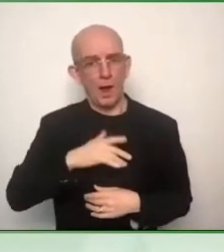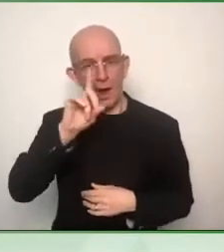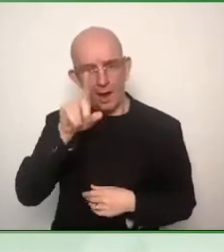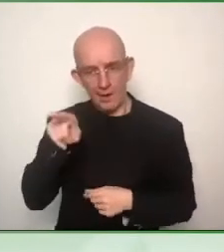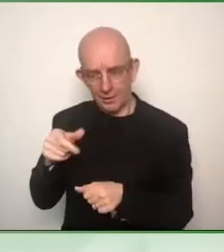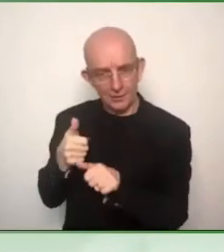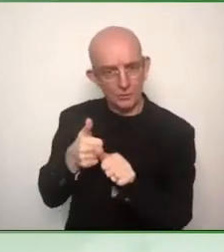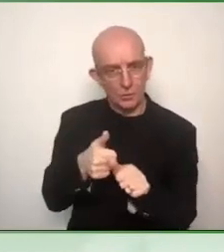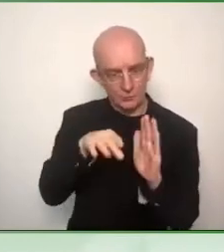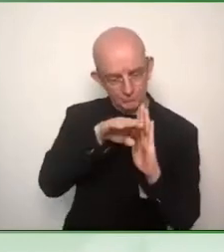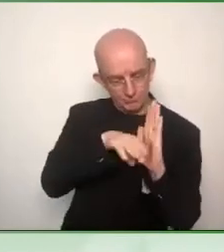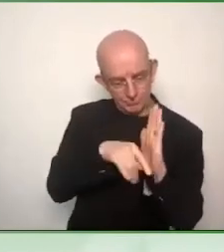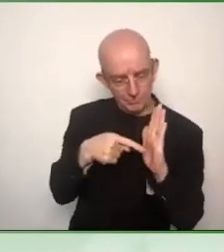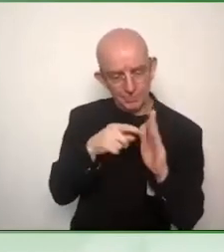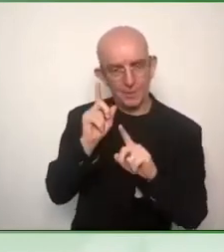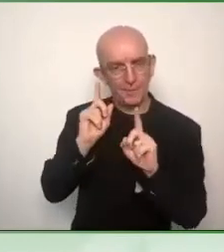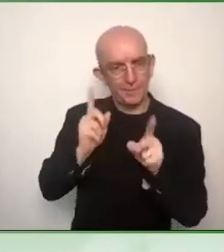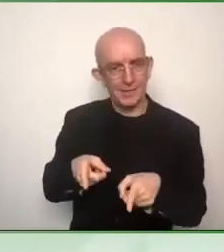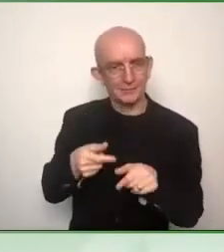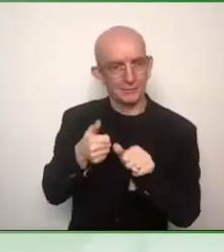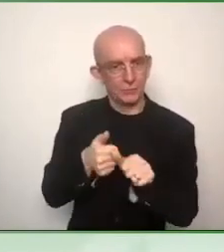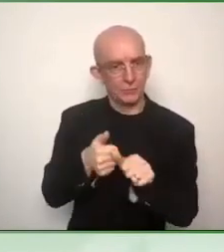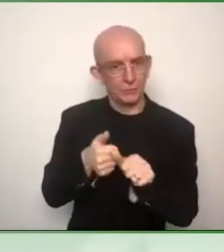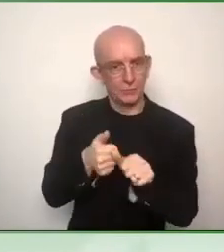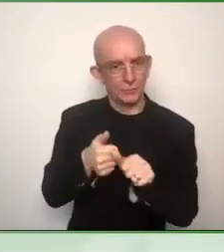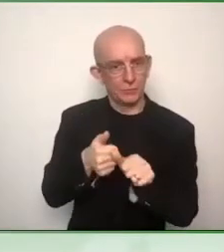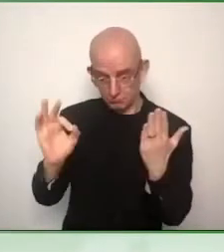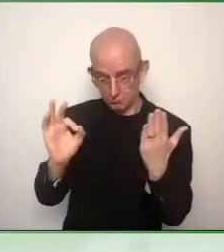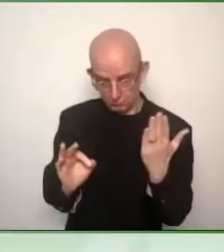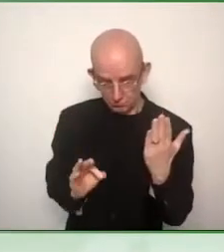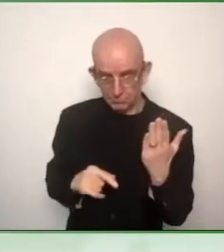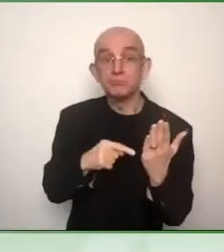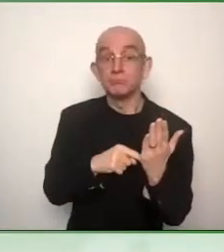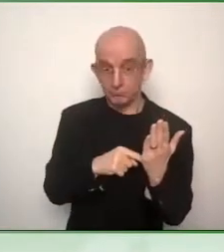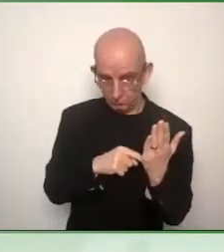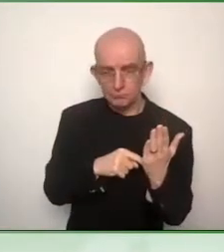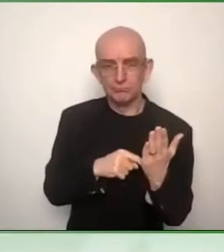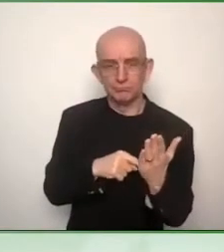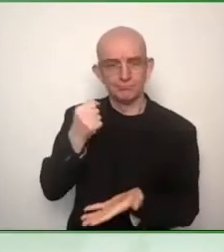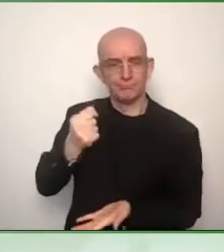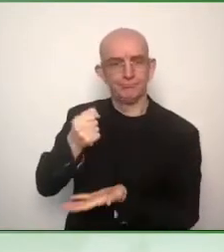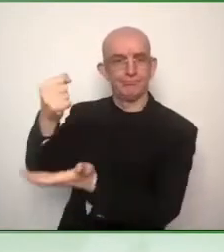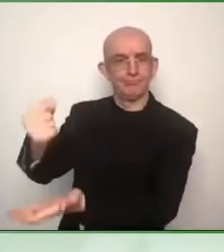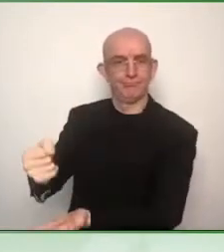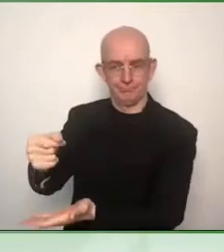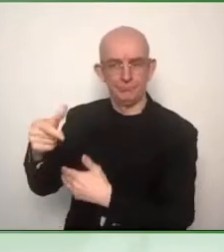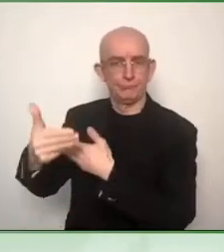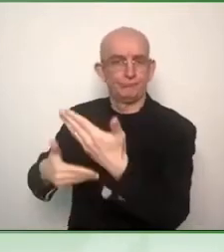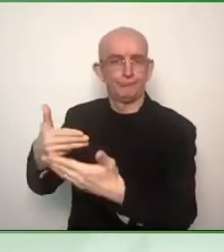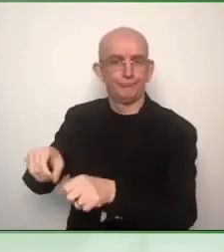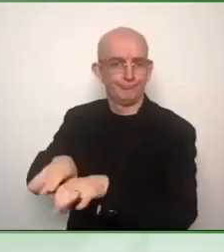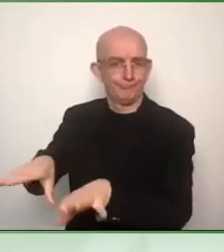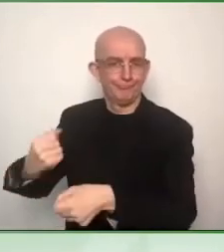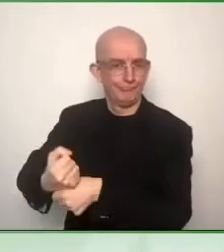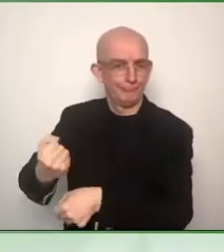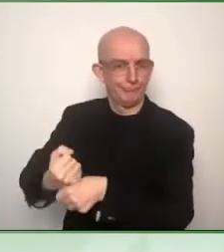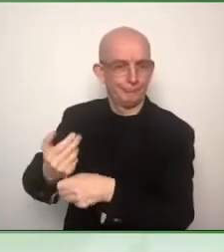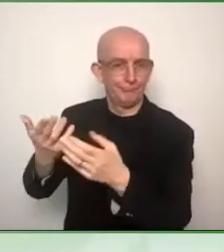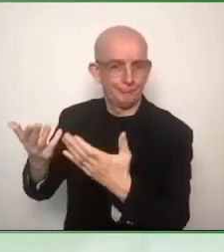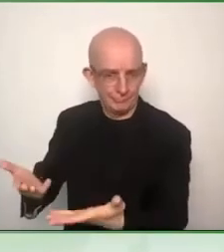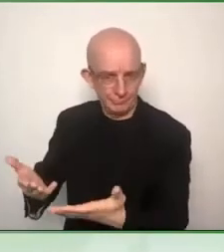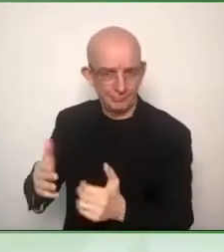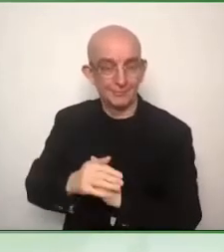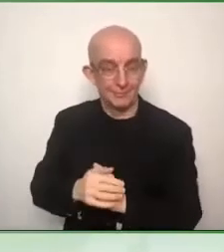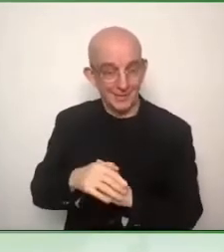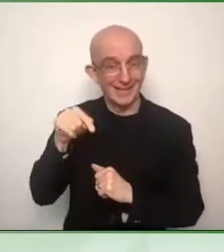to use accessibility as a criteria in the award of the